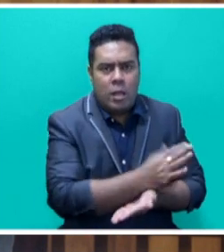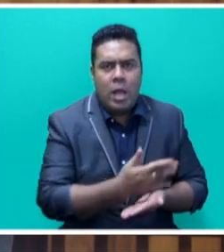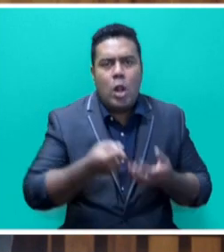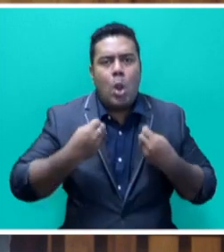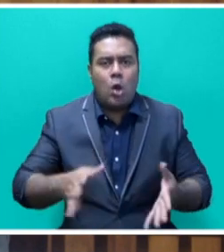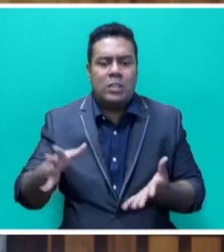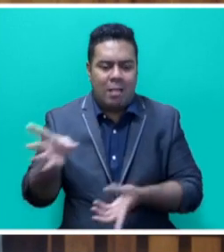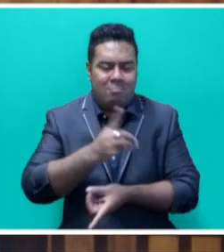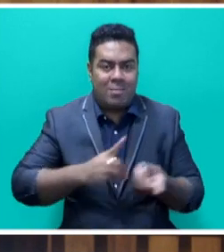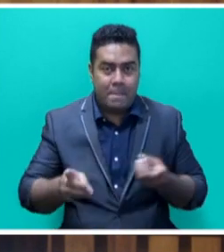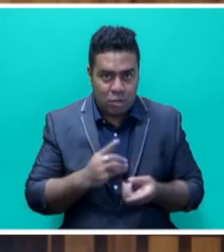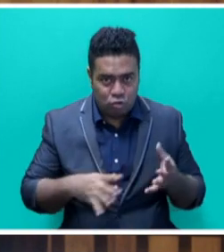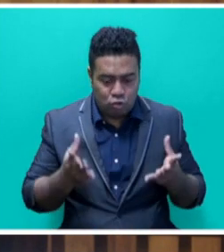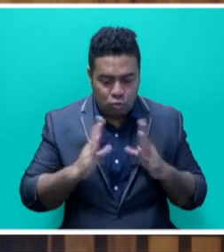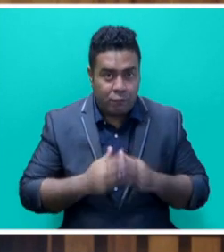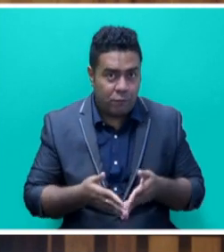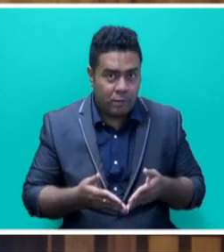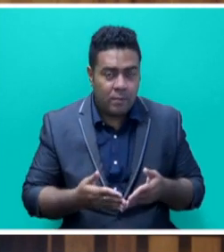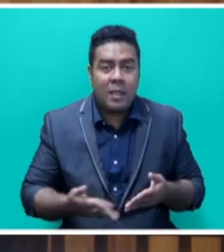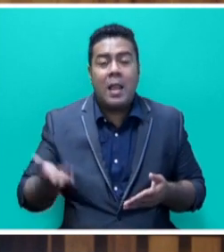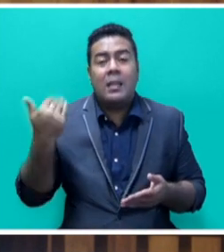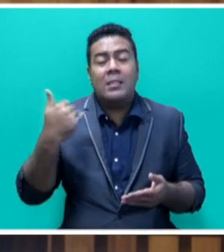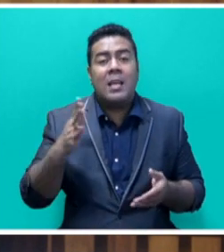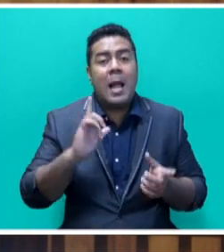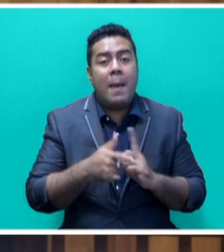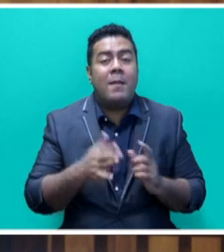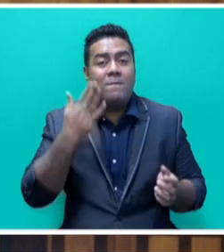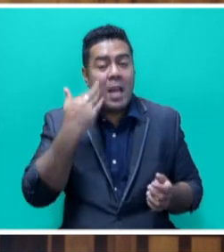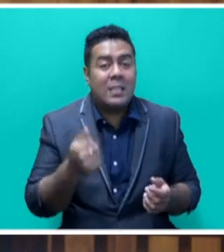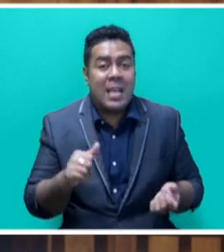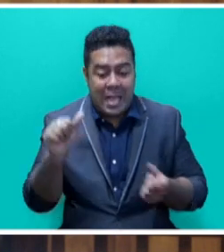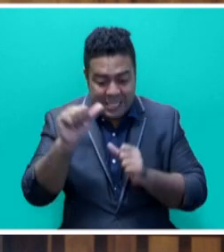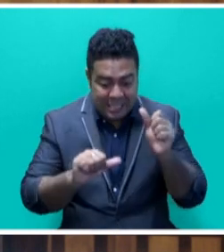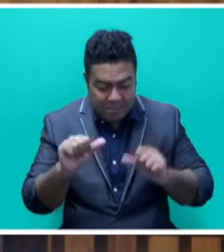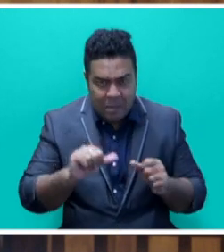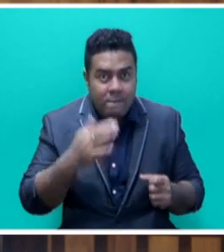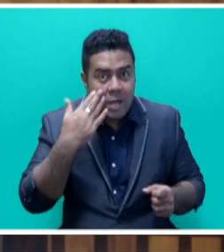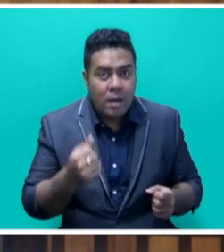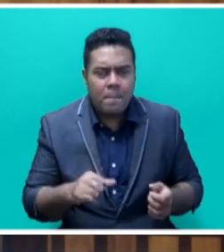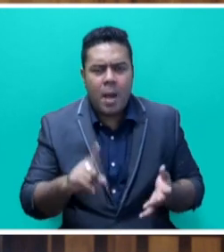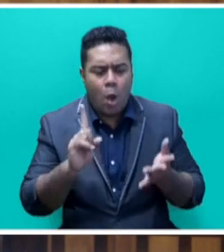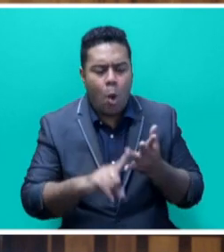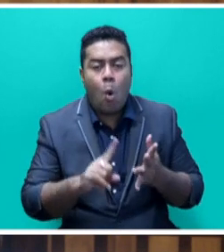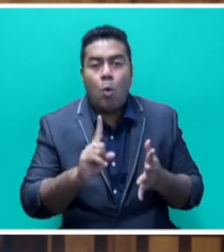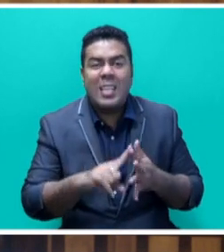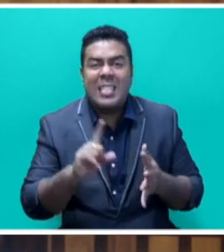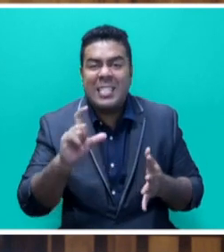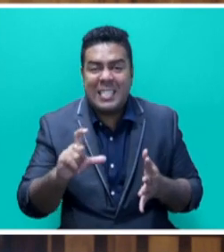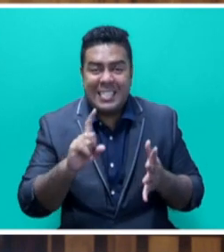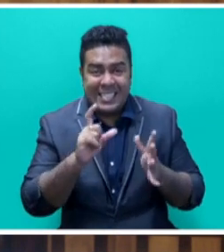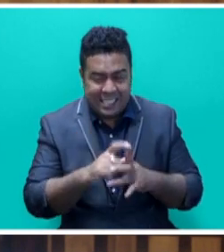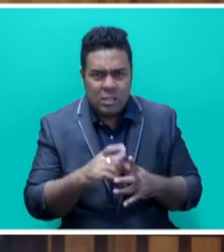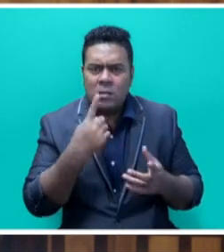damage. Mr. Speaker, sir, the latest climate finance assessment by OECD shows that